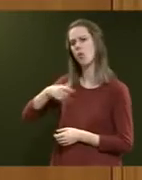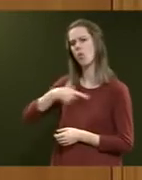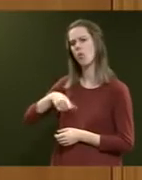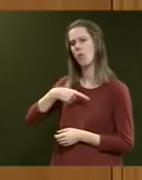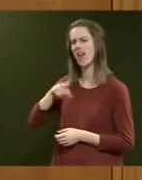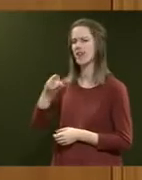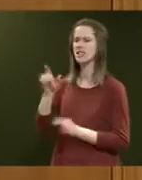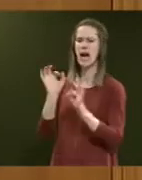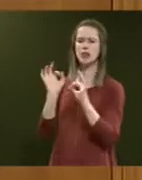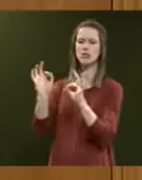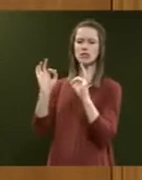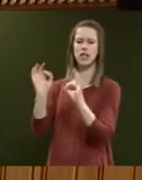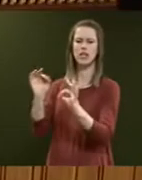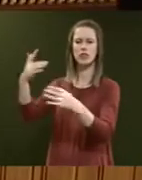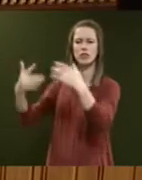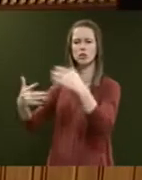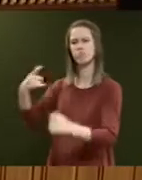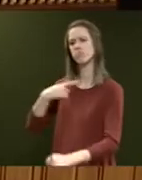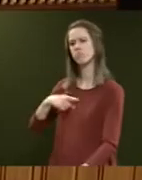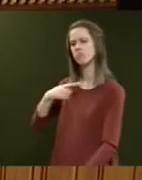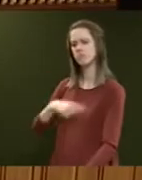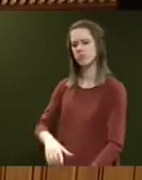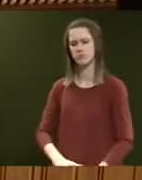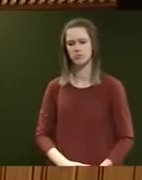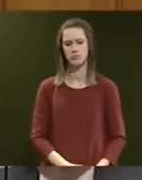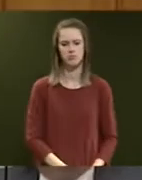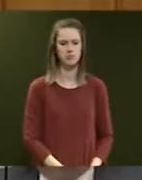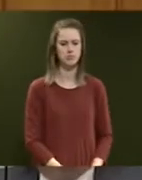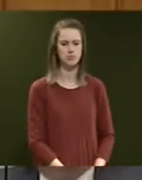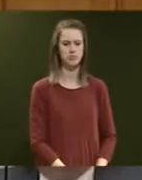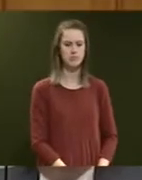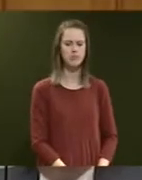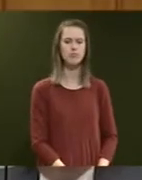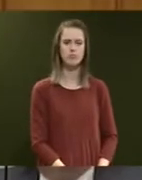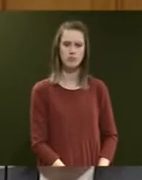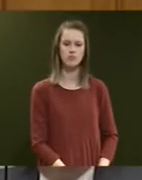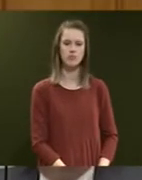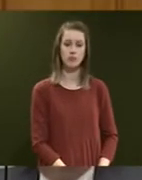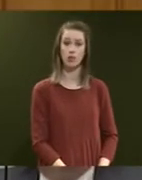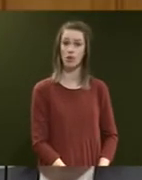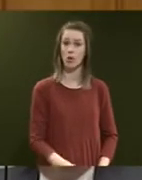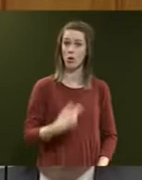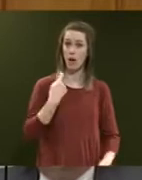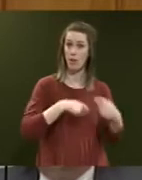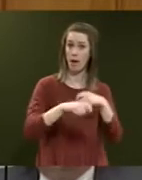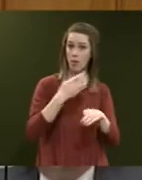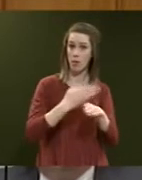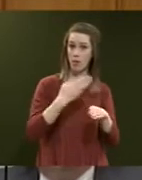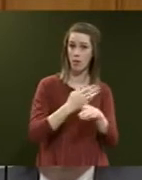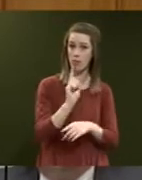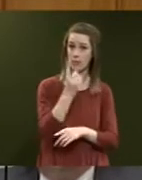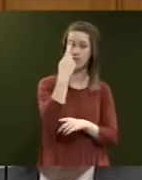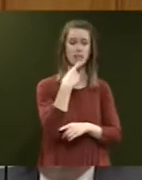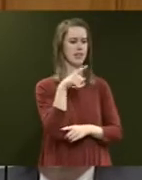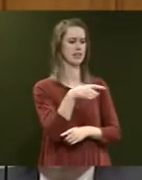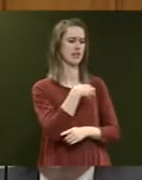outstanding results? Mr Speaker, I said when I became Employment Minister that this government